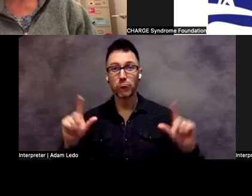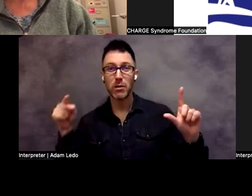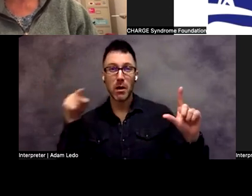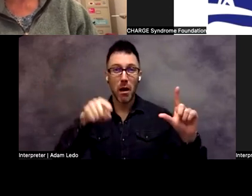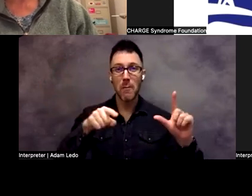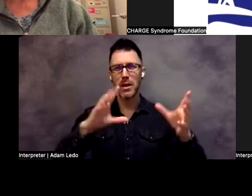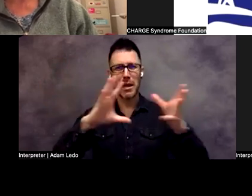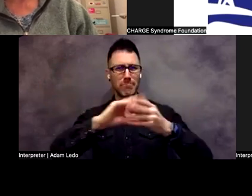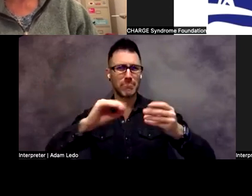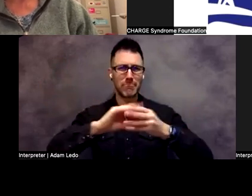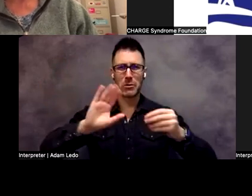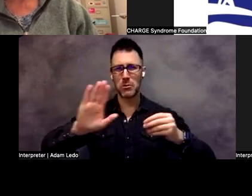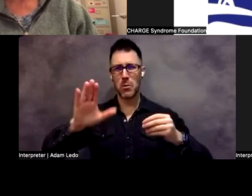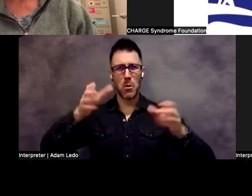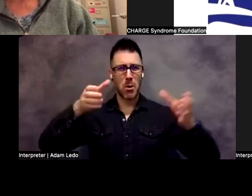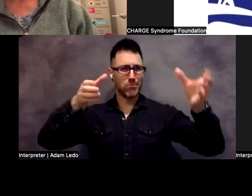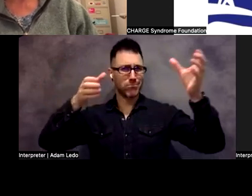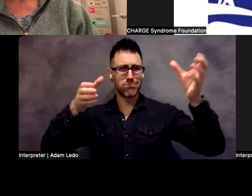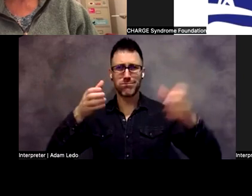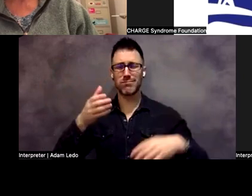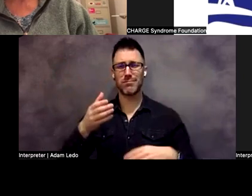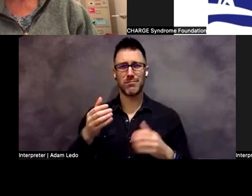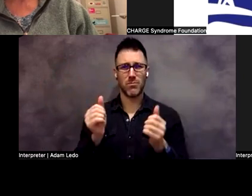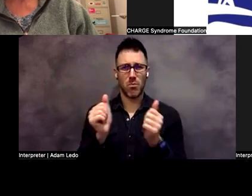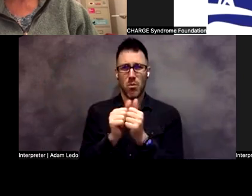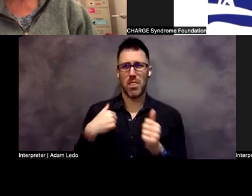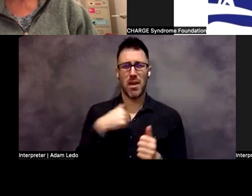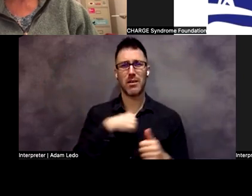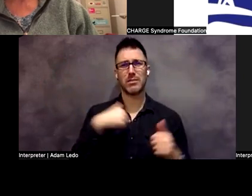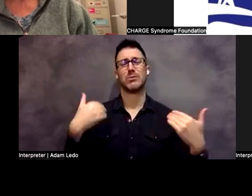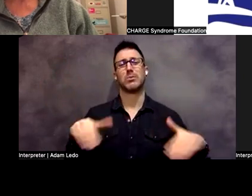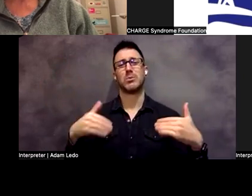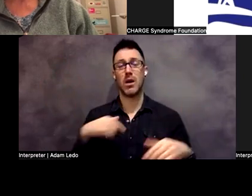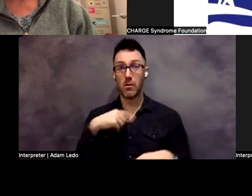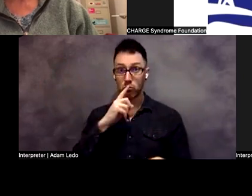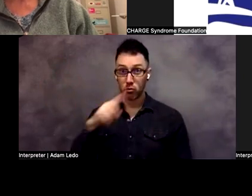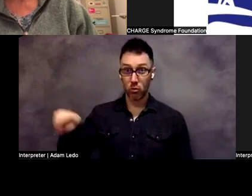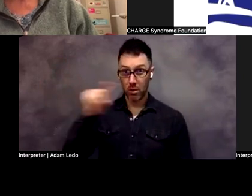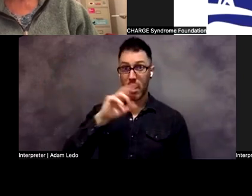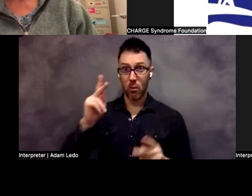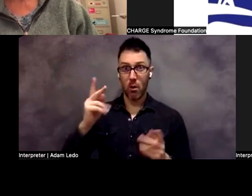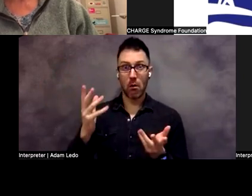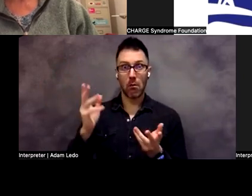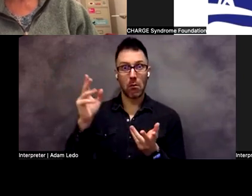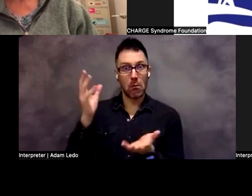knowledge with us. I'm sure that people are going to be really utilizing a lot of these resources.